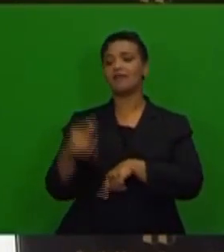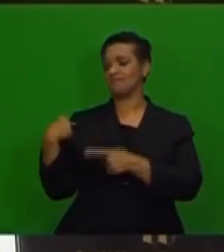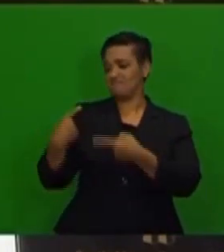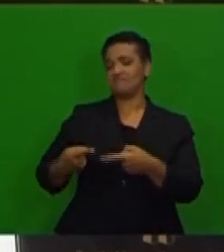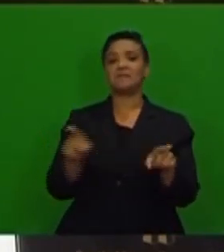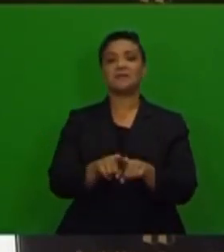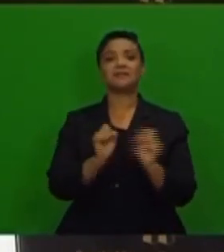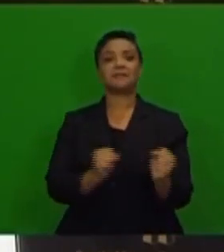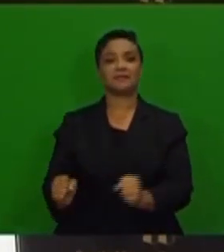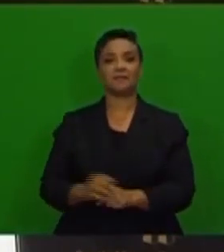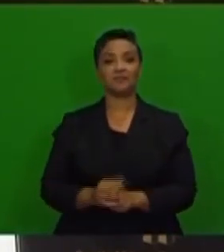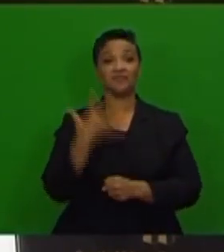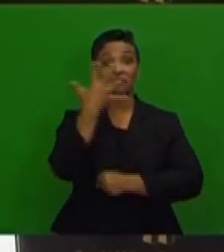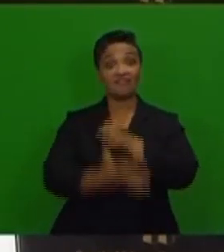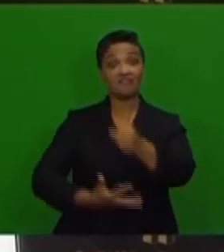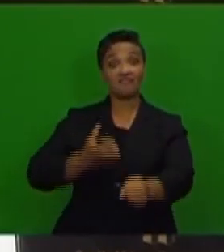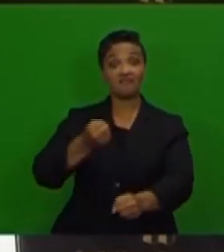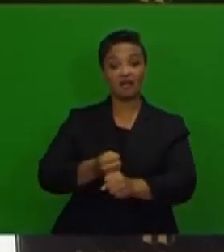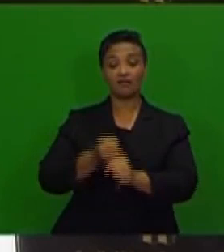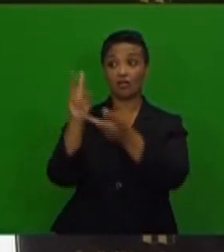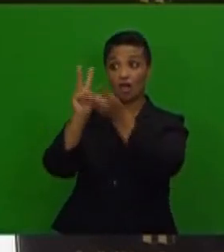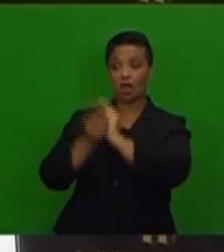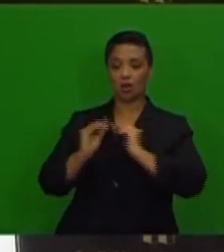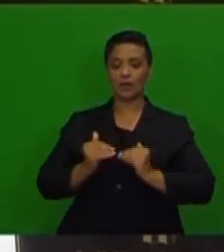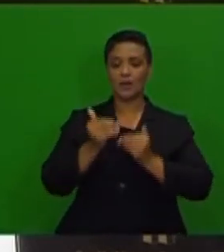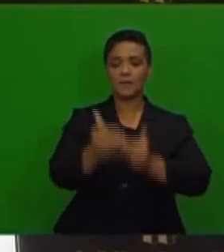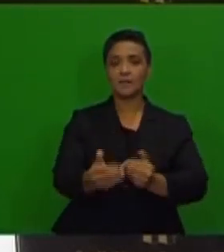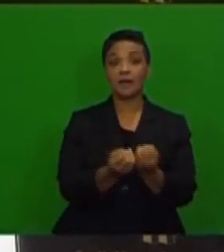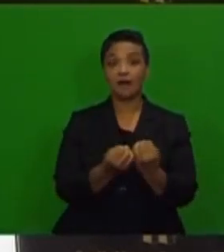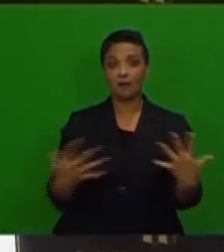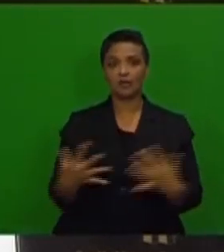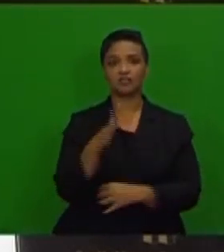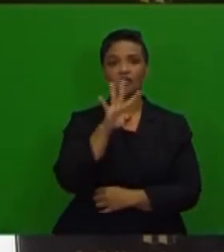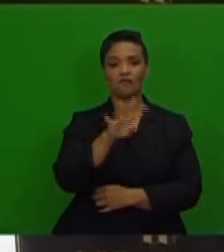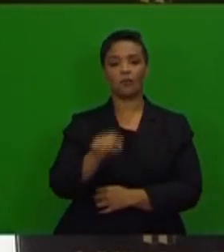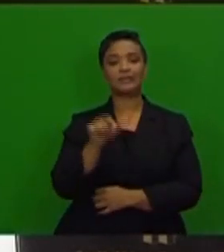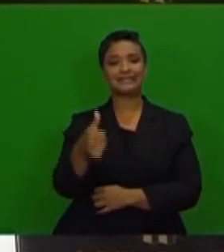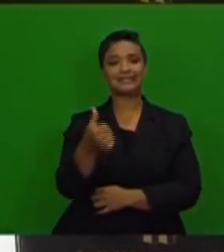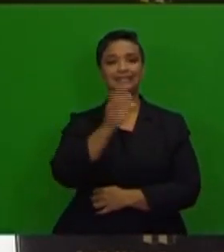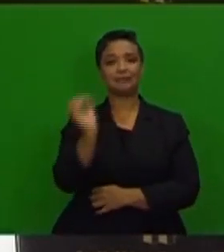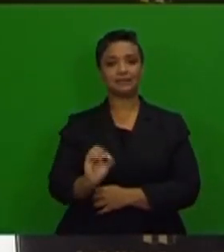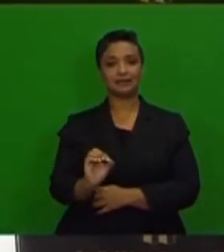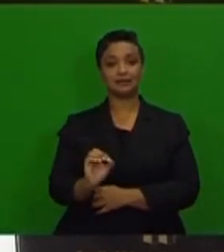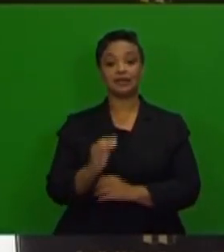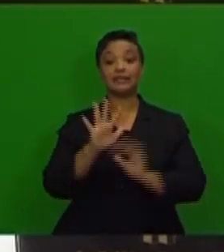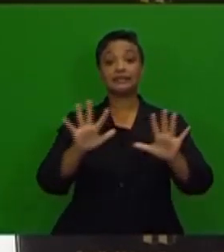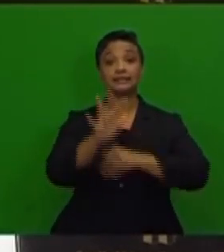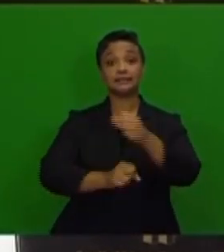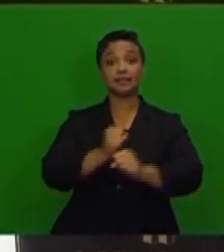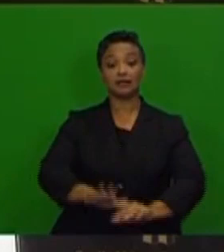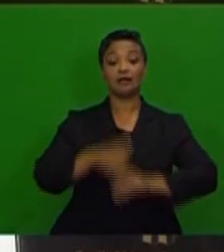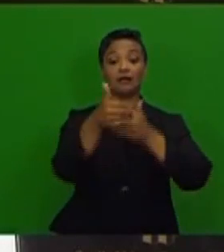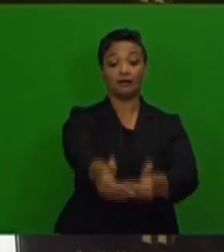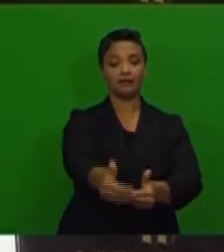Five-year break-even rates are currently about 4.6% and 10-year break-even rates at 5